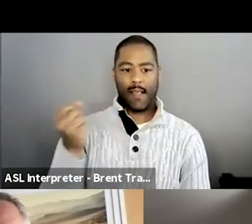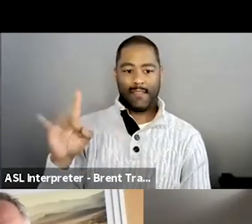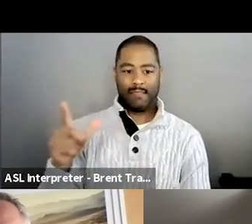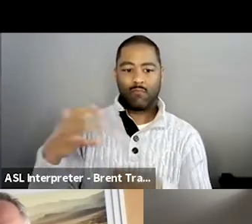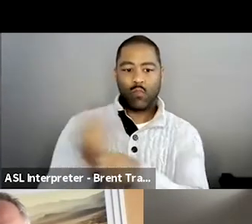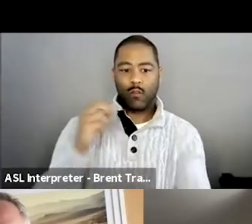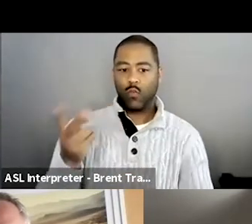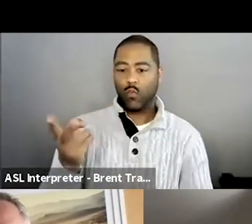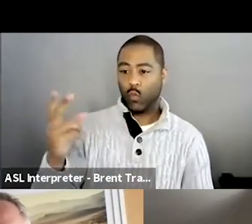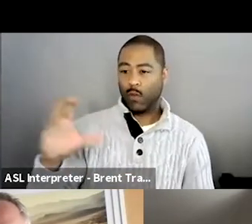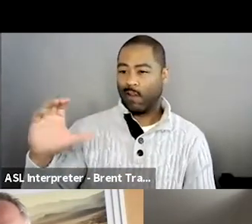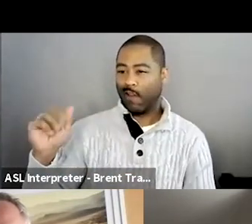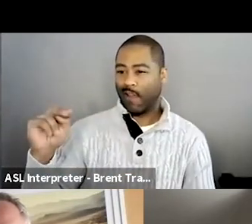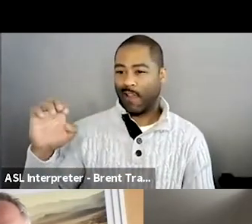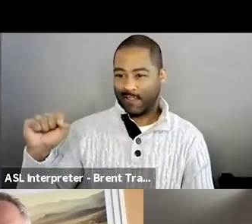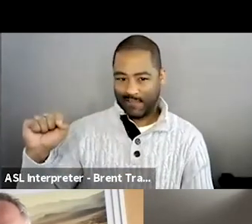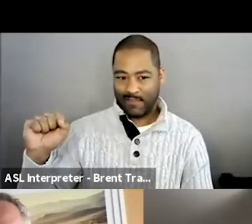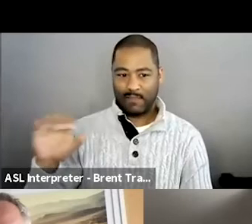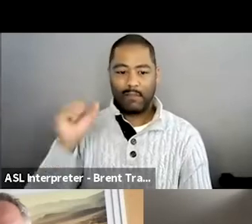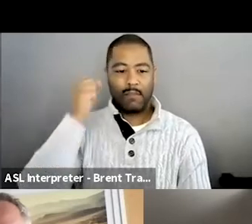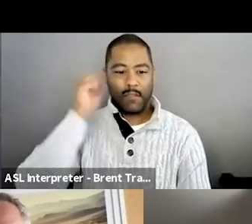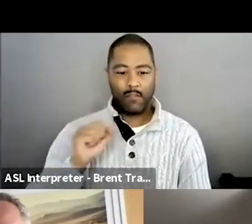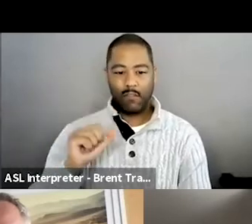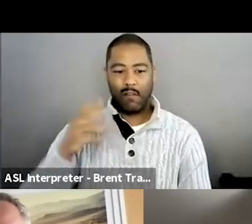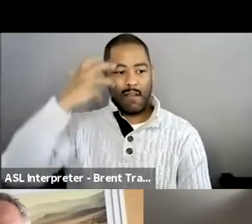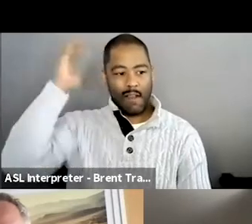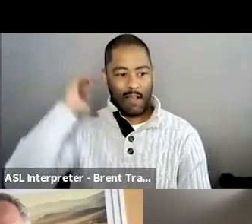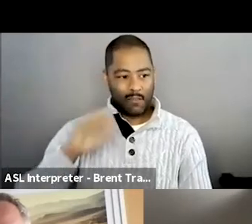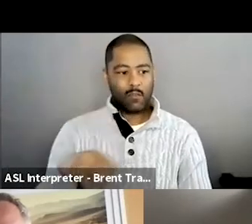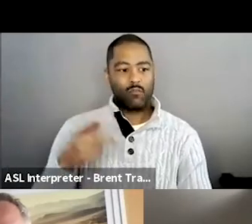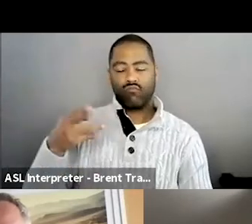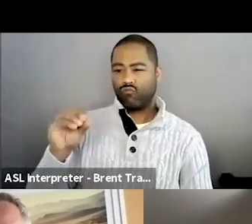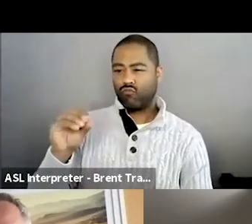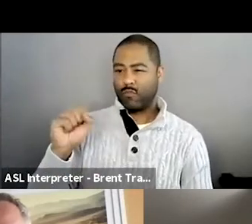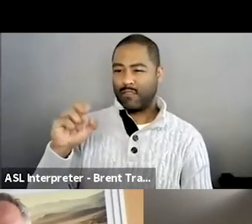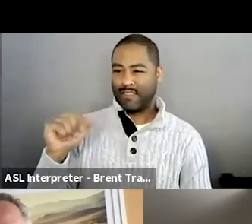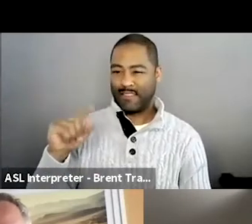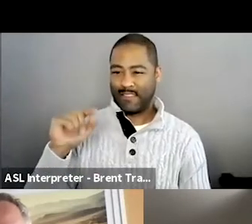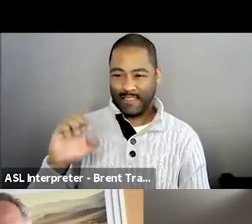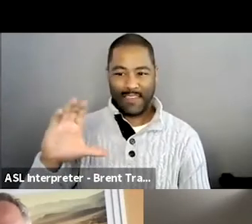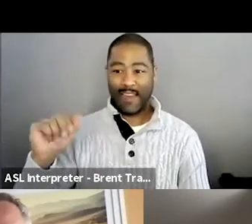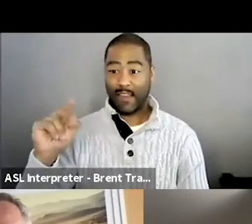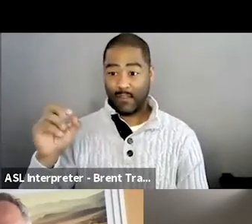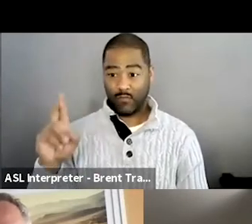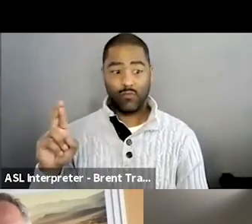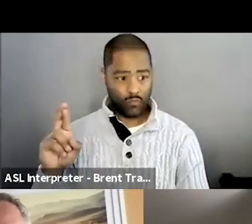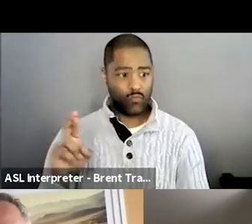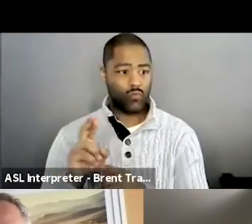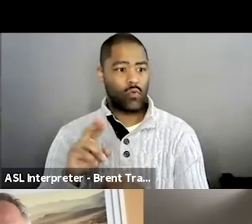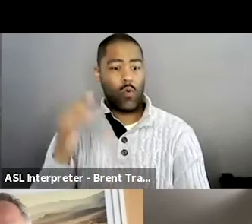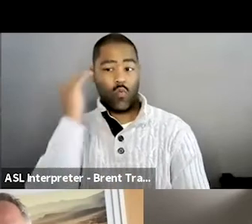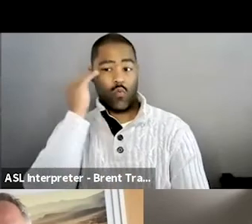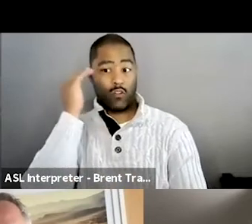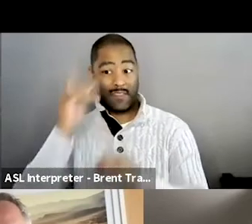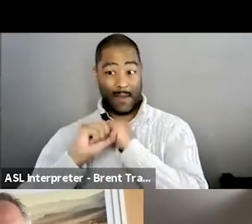Oh, thank you. Thanks for having me. And last, but absolutely not least, we have with us Wildflower